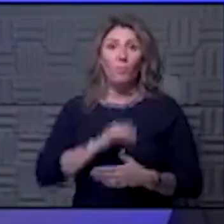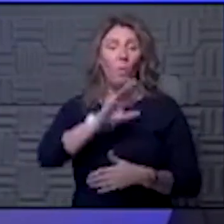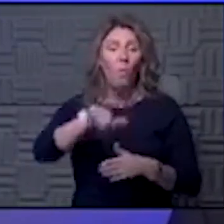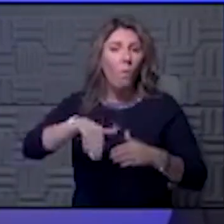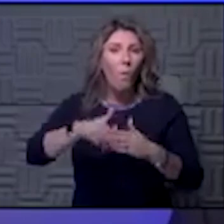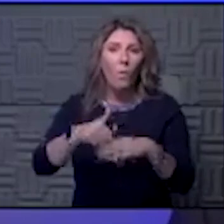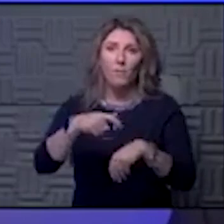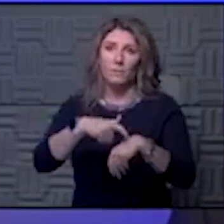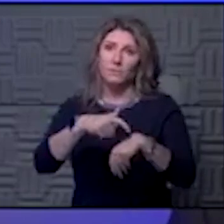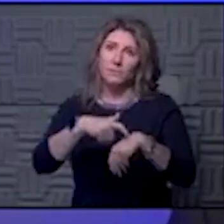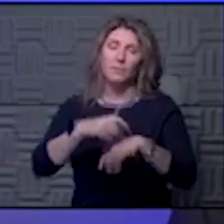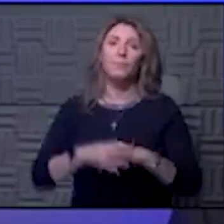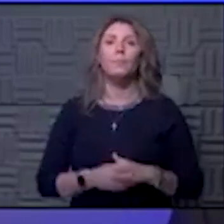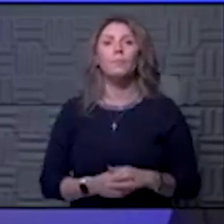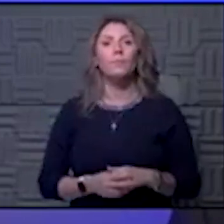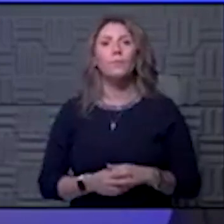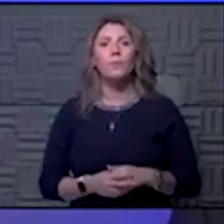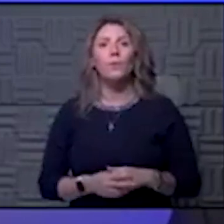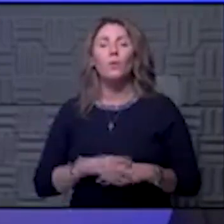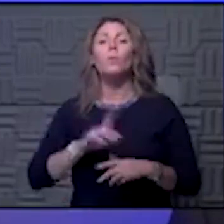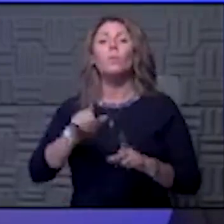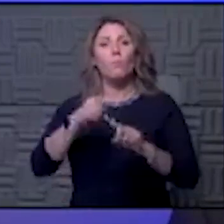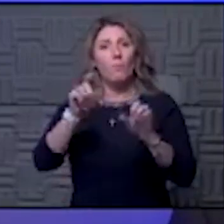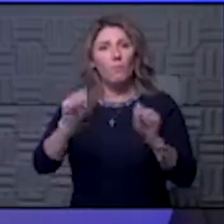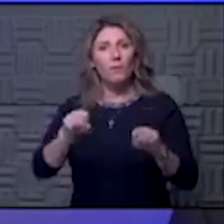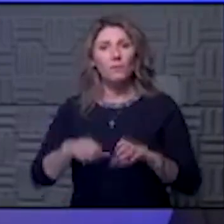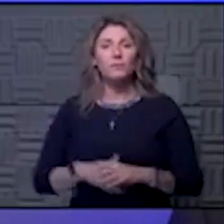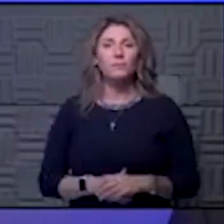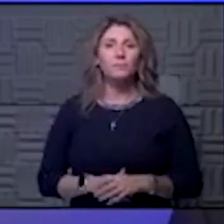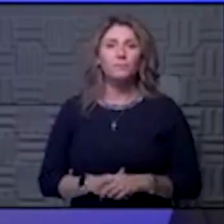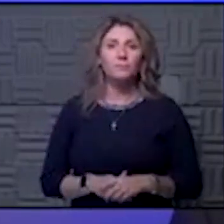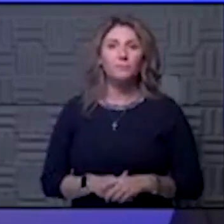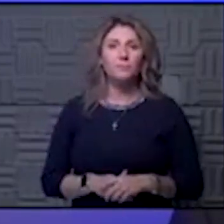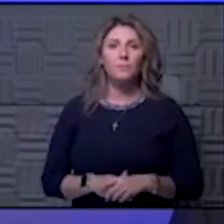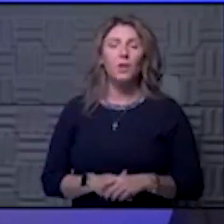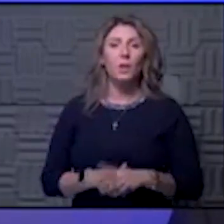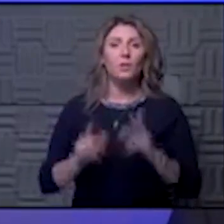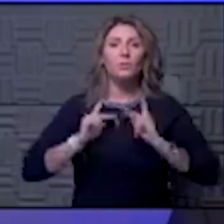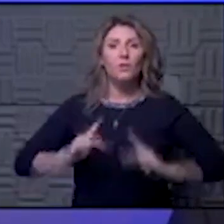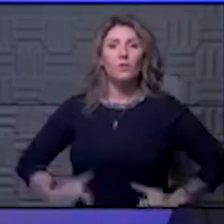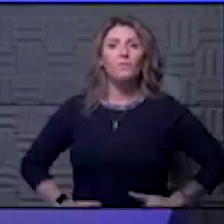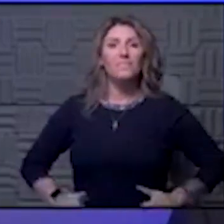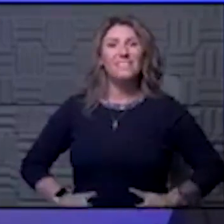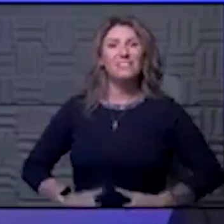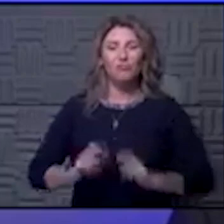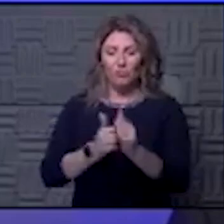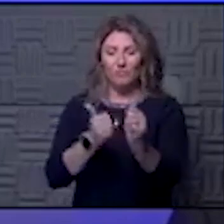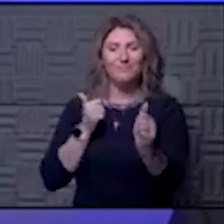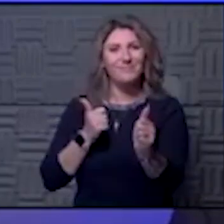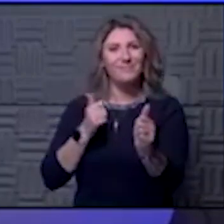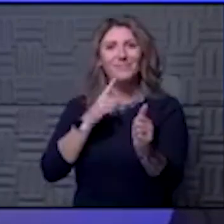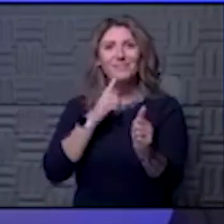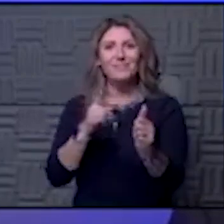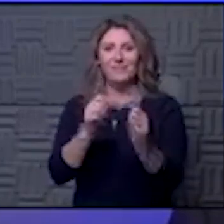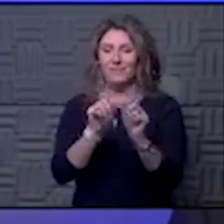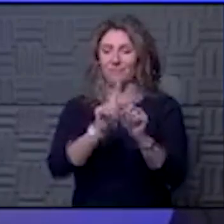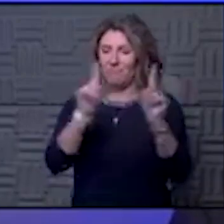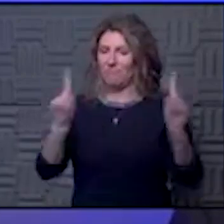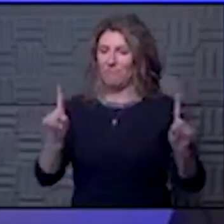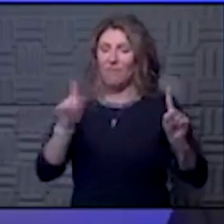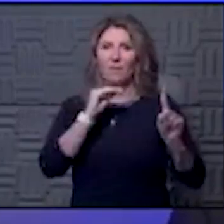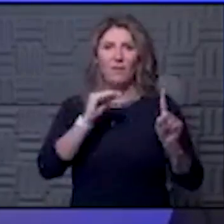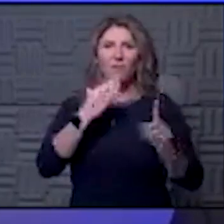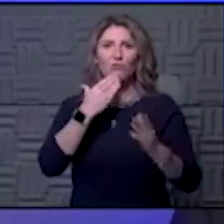whenever possible, physical distancing and very good and hygiene.